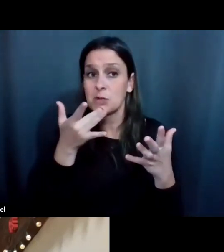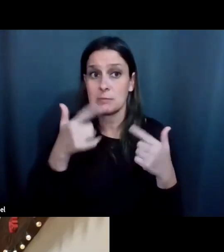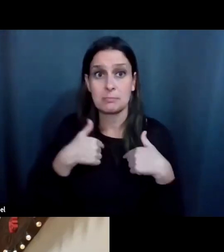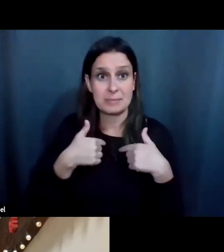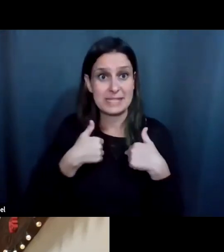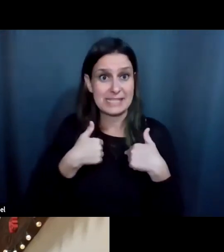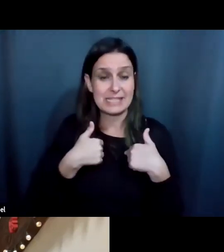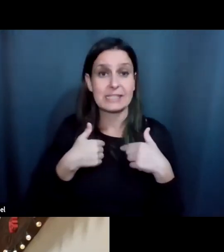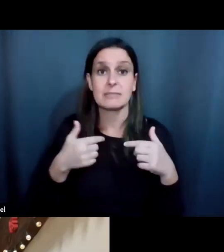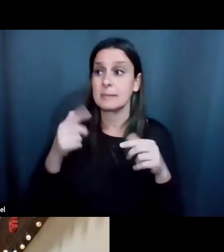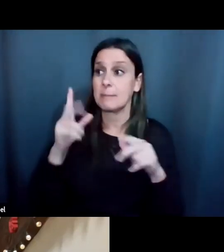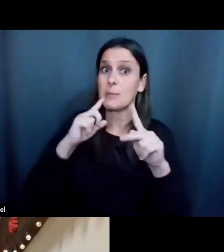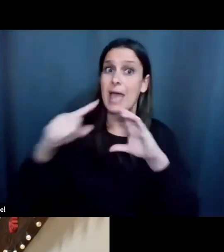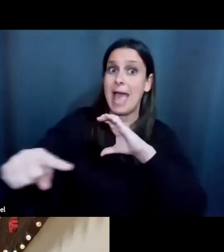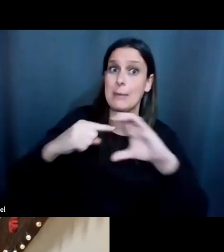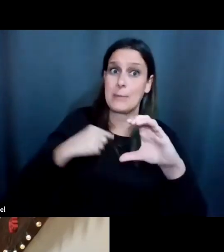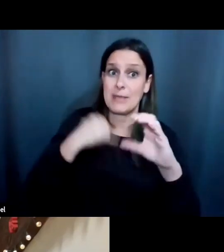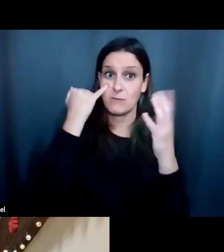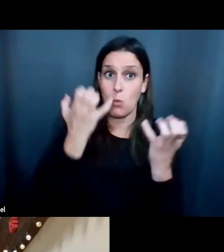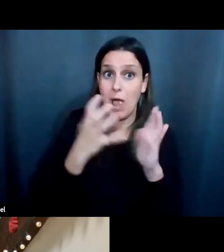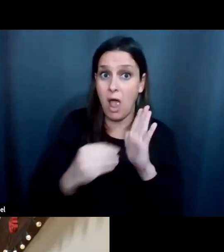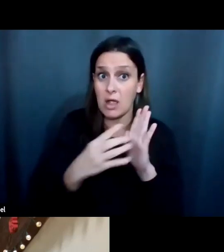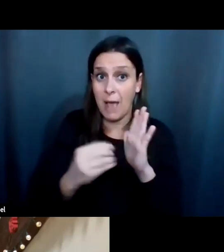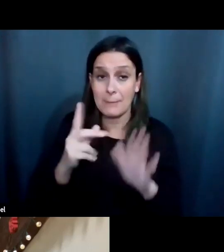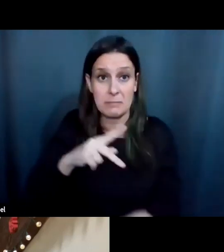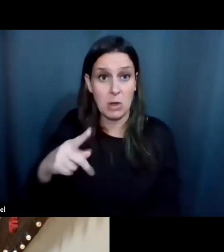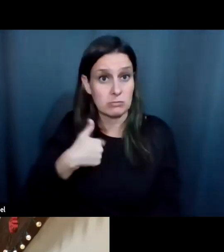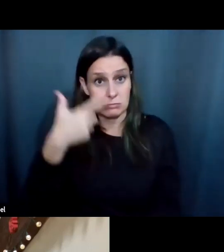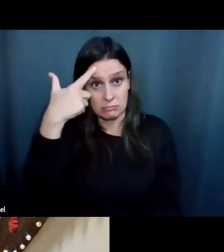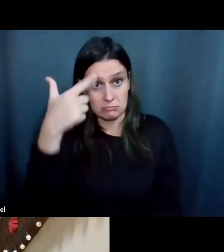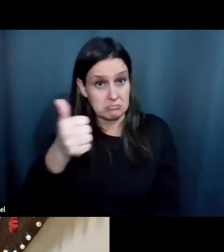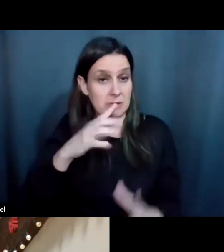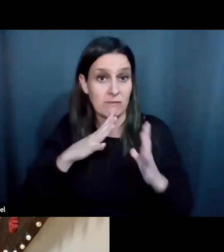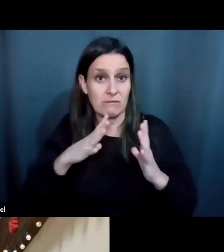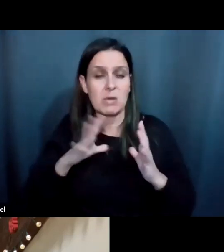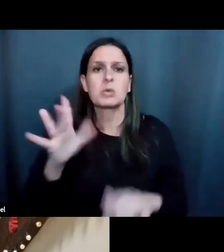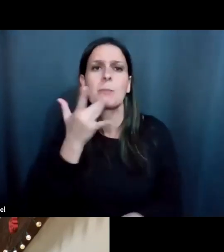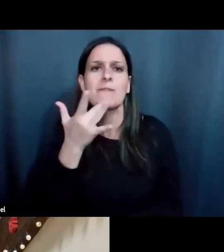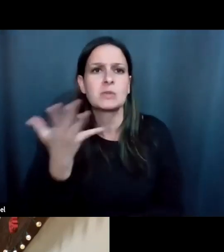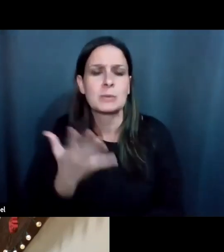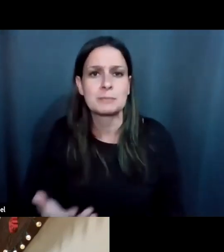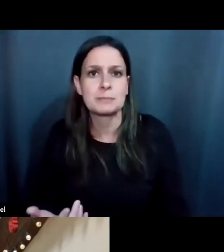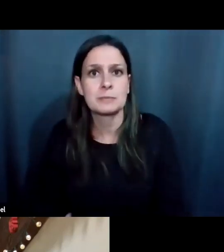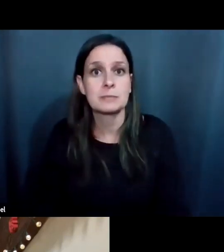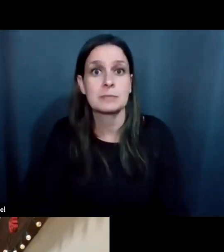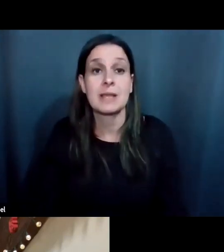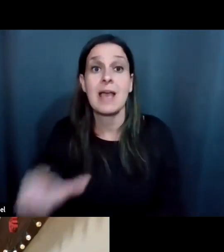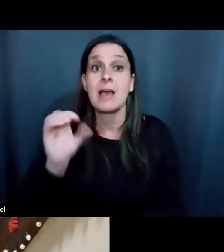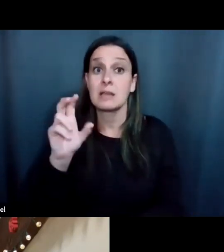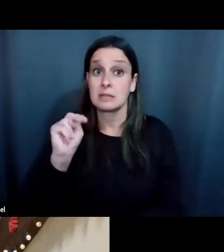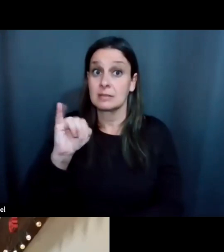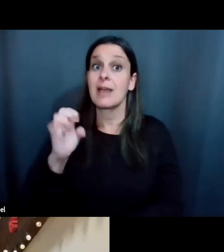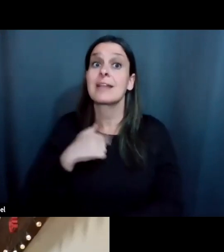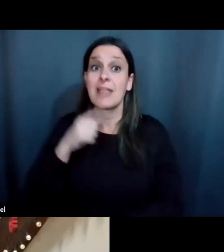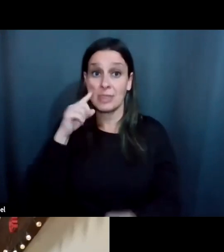to have people email me, they'd like to get a copy of the PowerPoint, what, um, what's your preference? Um, I think we can link